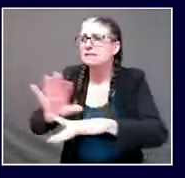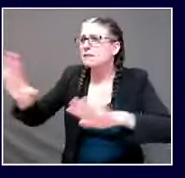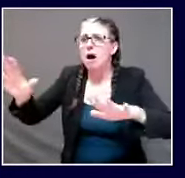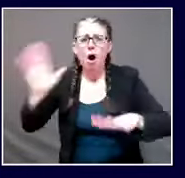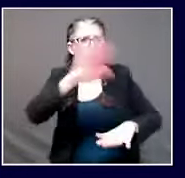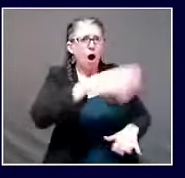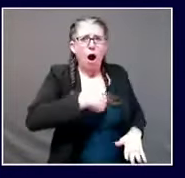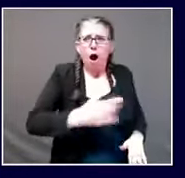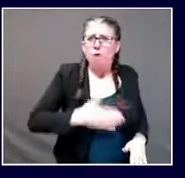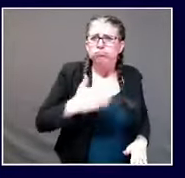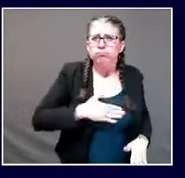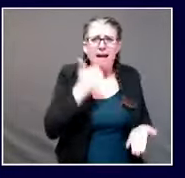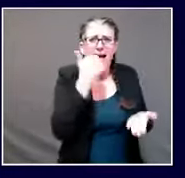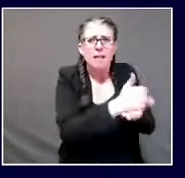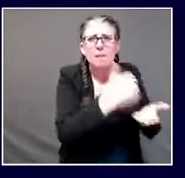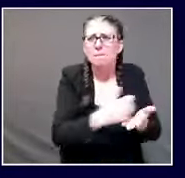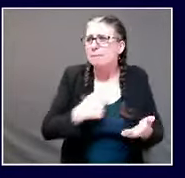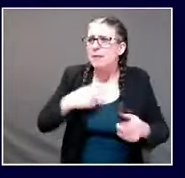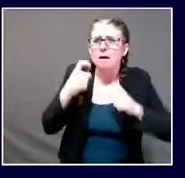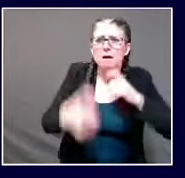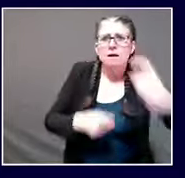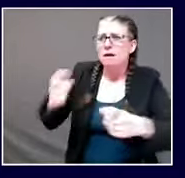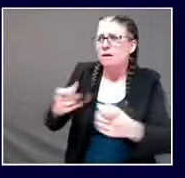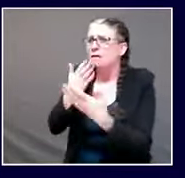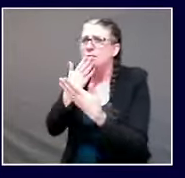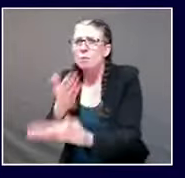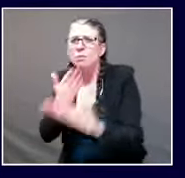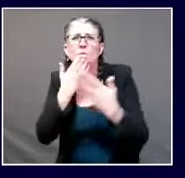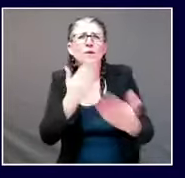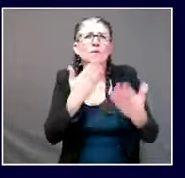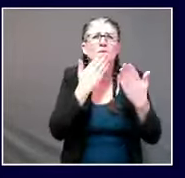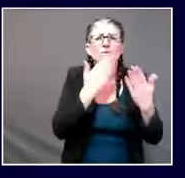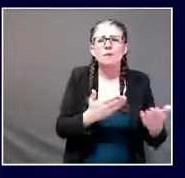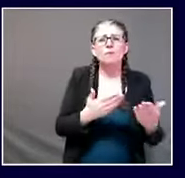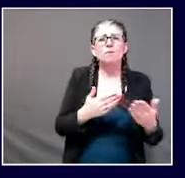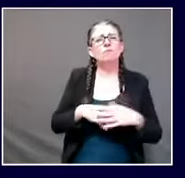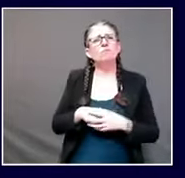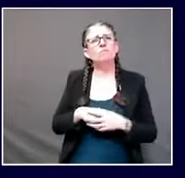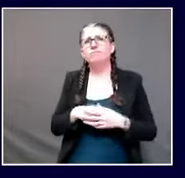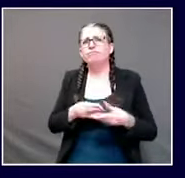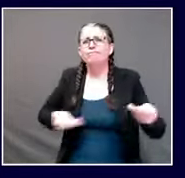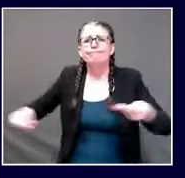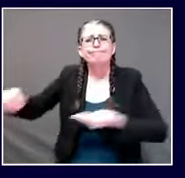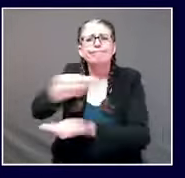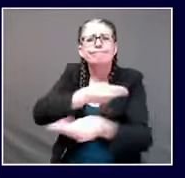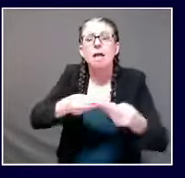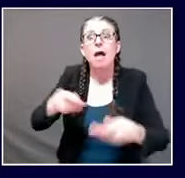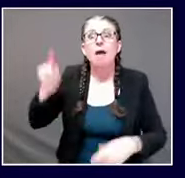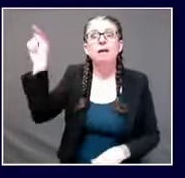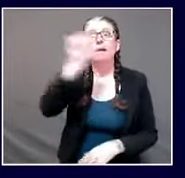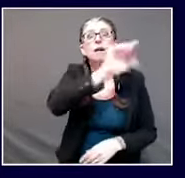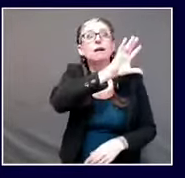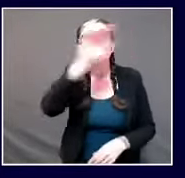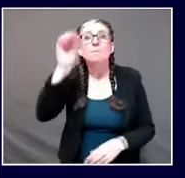banks across the state, the backpack programs, the school bus drivers and parents who made sure that families got nutritious